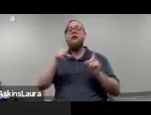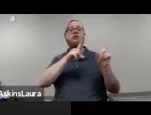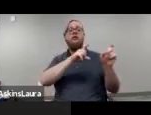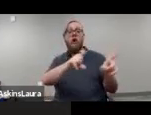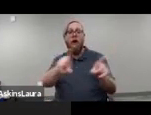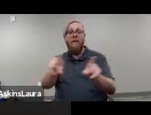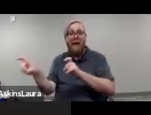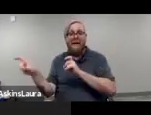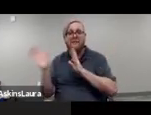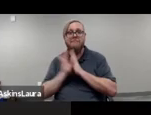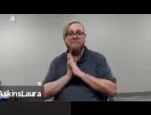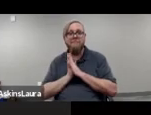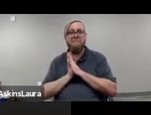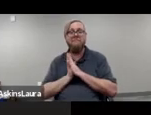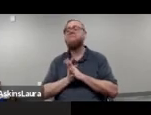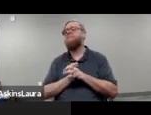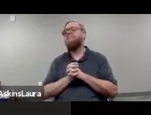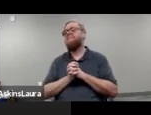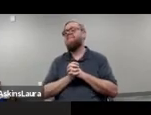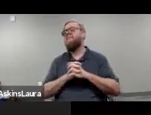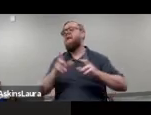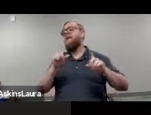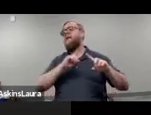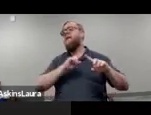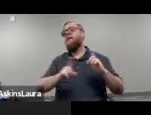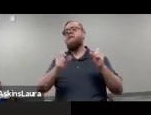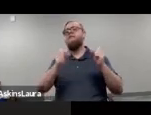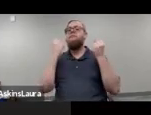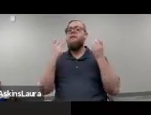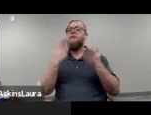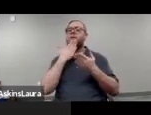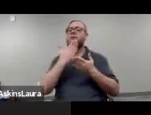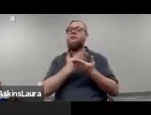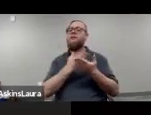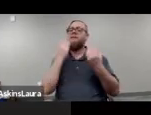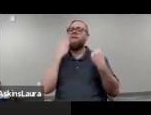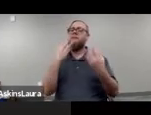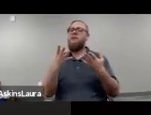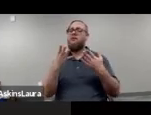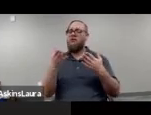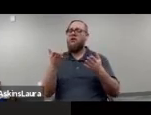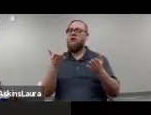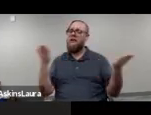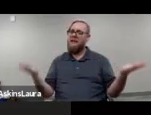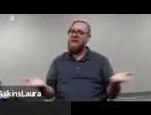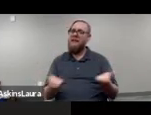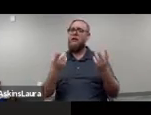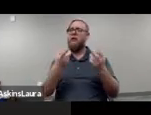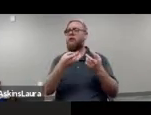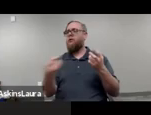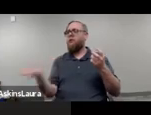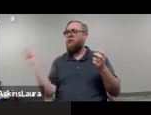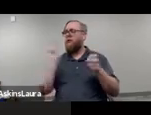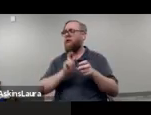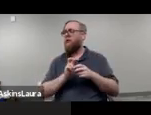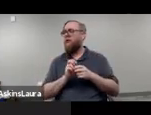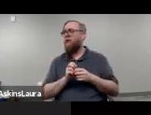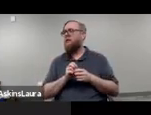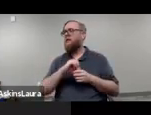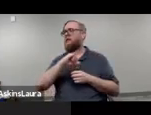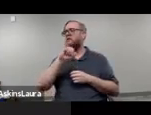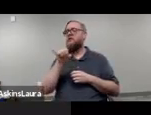Surveyed. Surveyed. Surveyed. So there's a lot of good information left here around the table. Deaf Tom has been